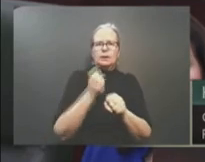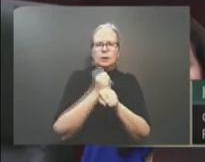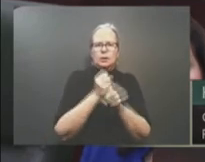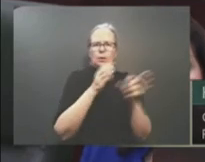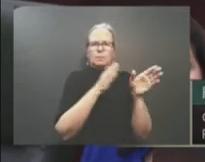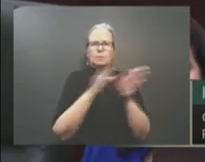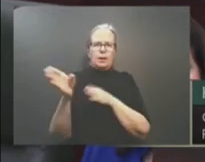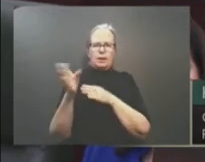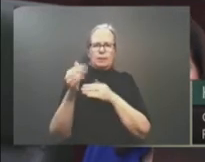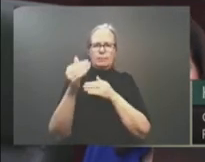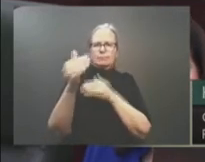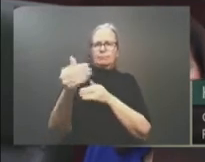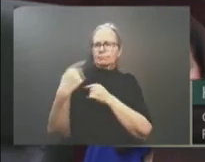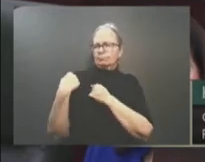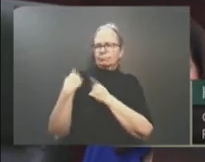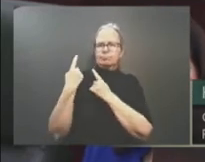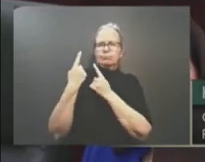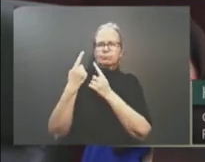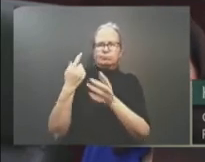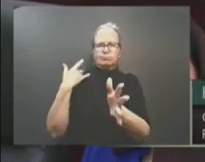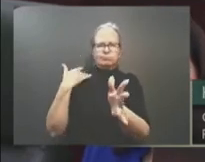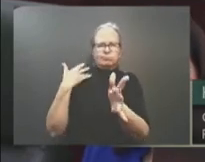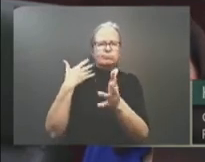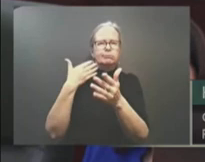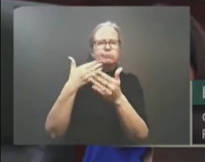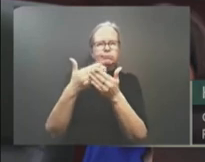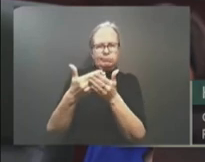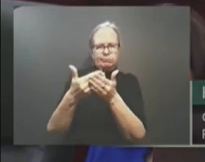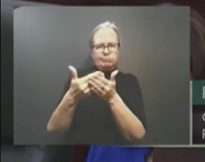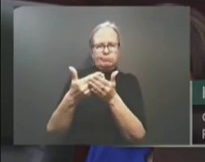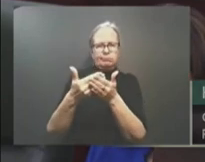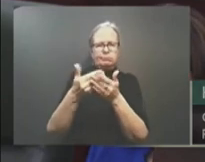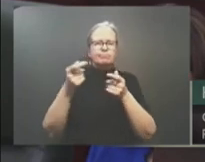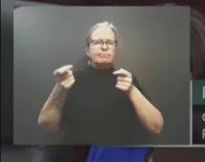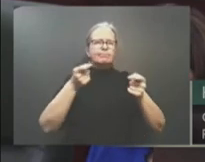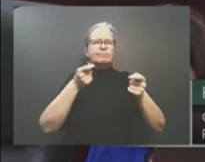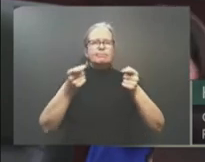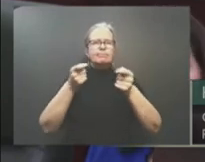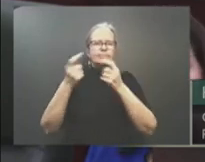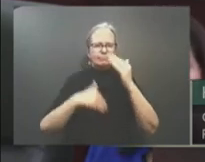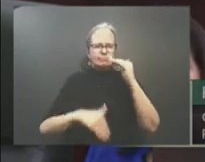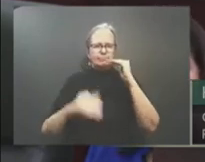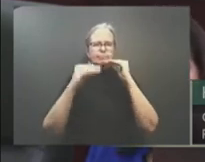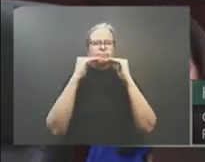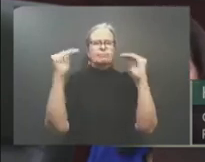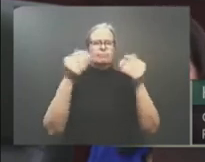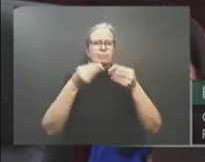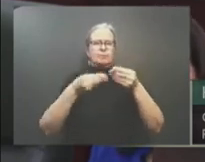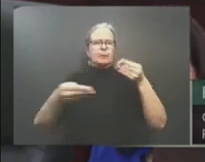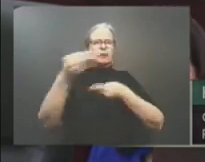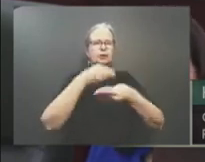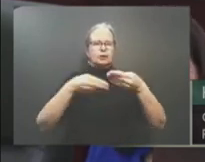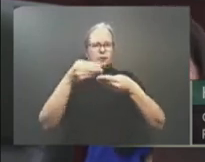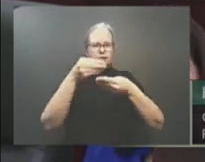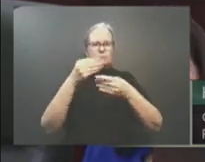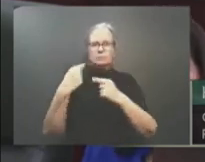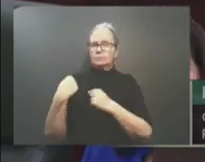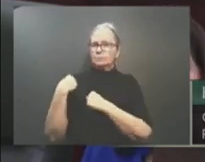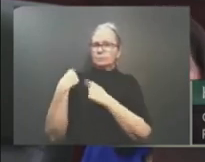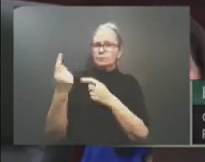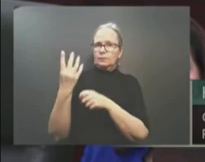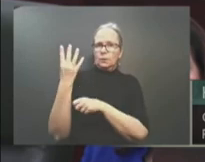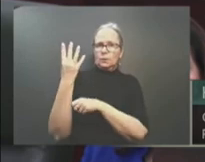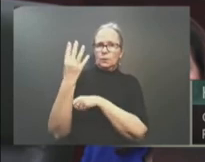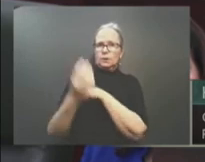respects, these past four years have felt like a century, in part due to the extraordinary global challenges we've faced,